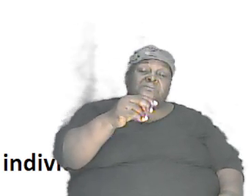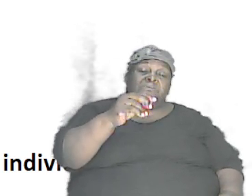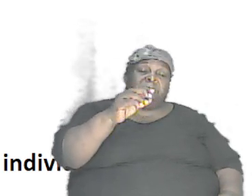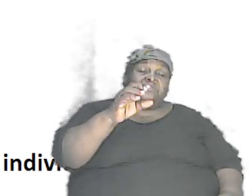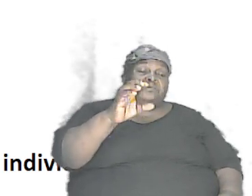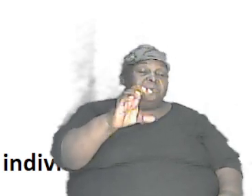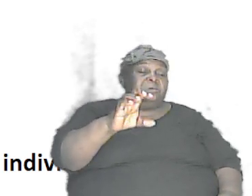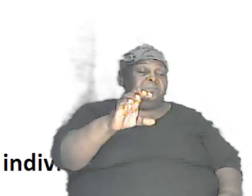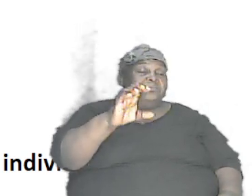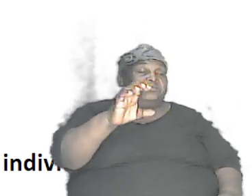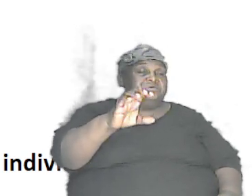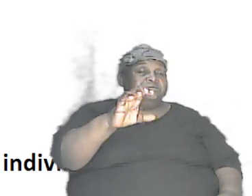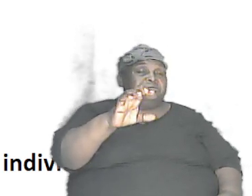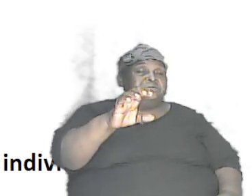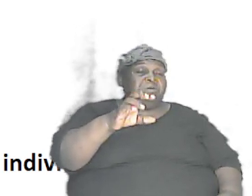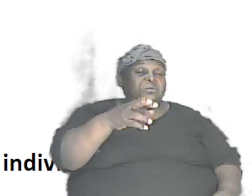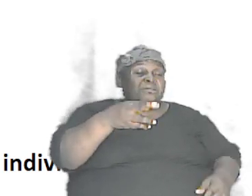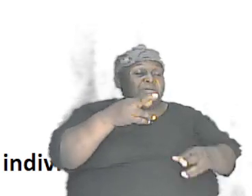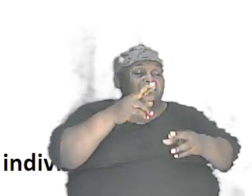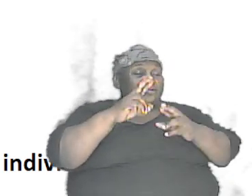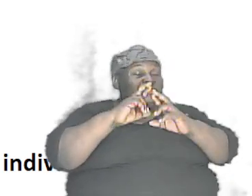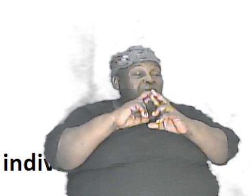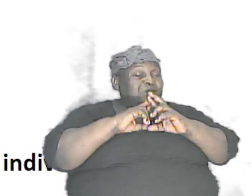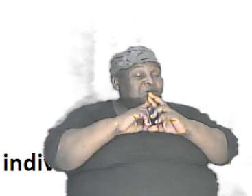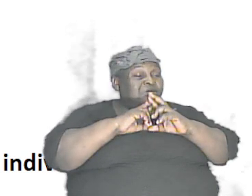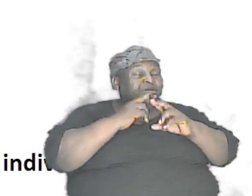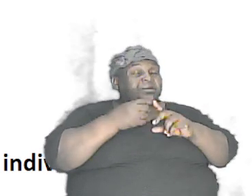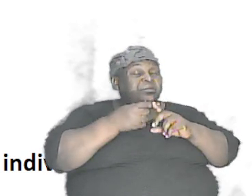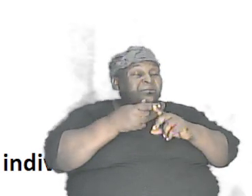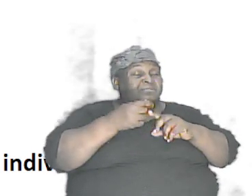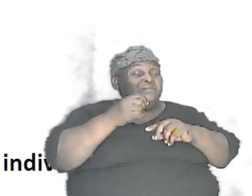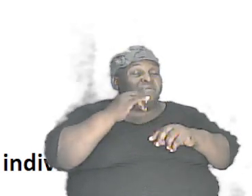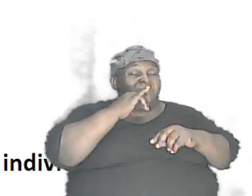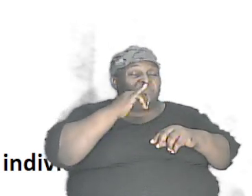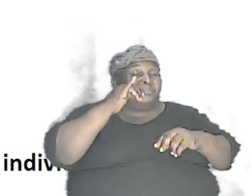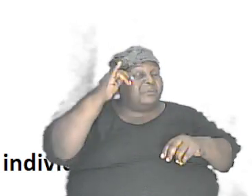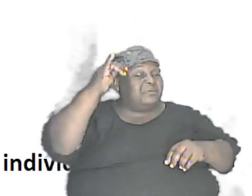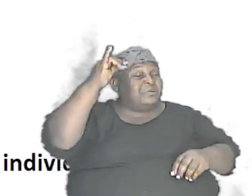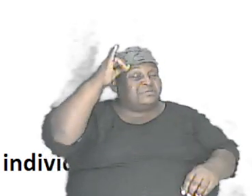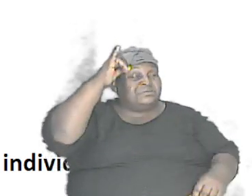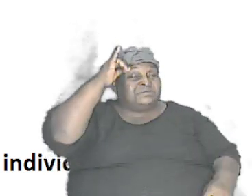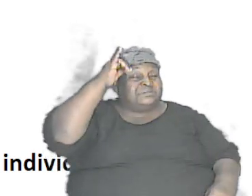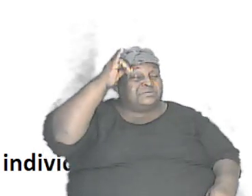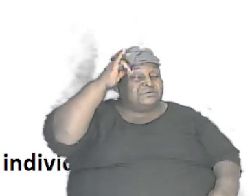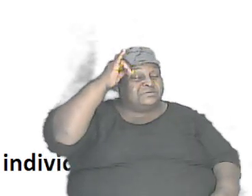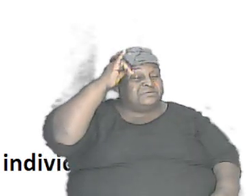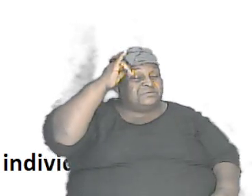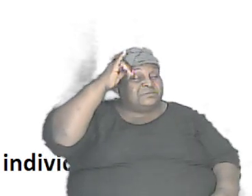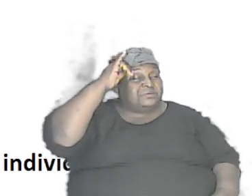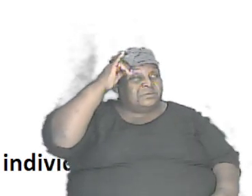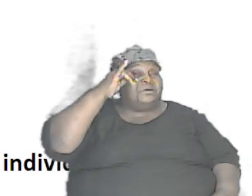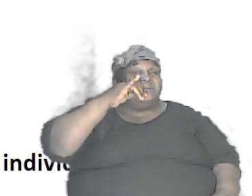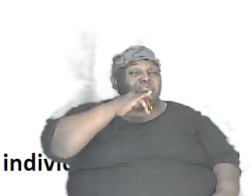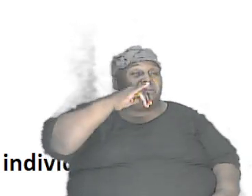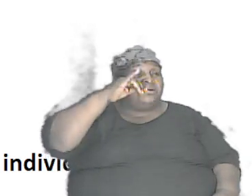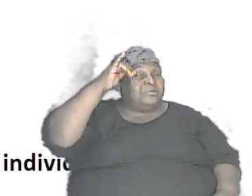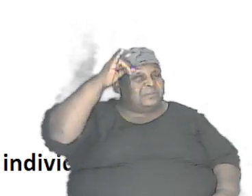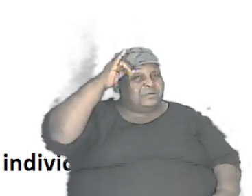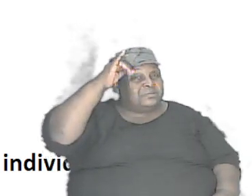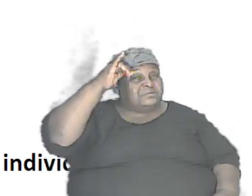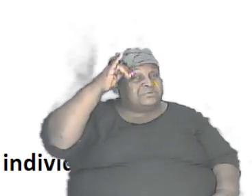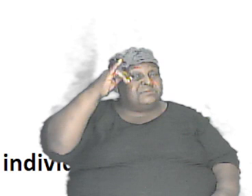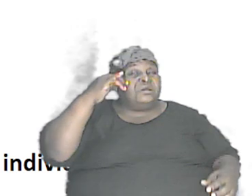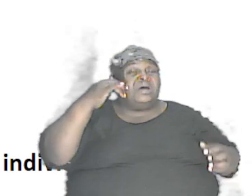and they inherit that set of genes from their parents. Because remember now, look above it, the parents have big